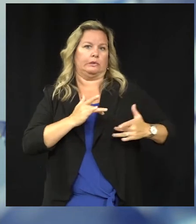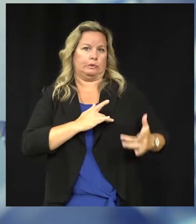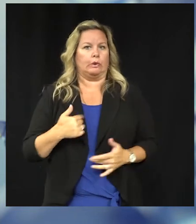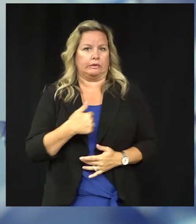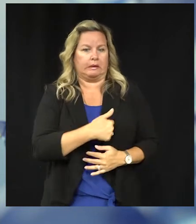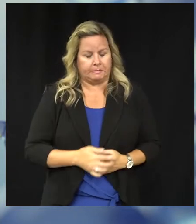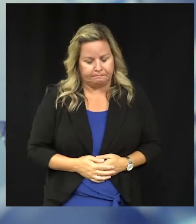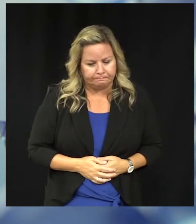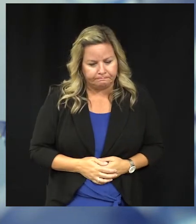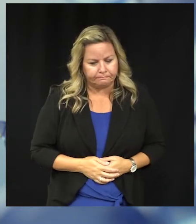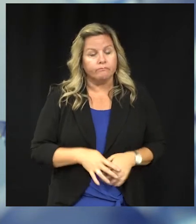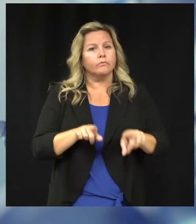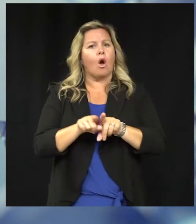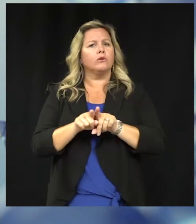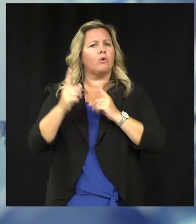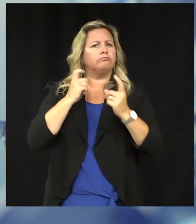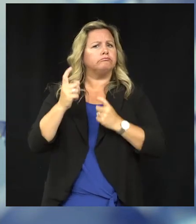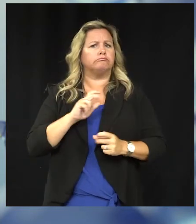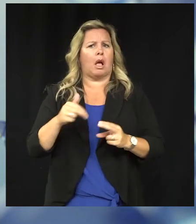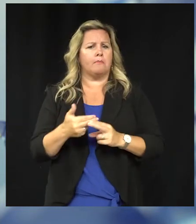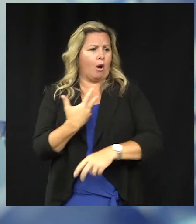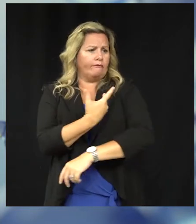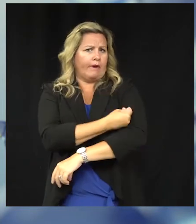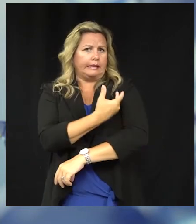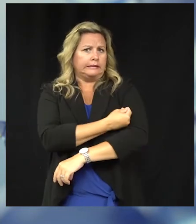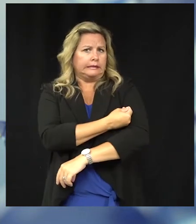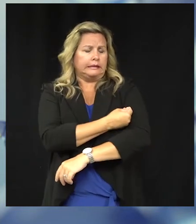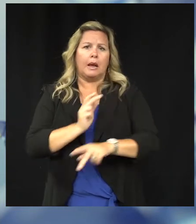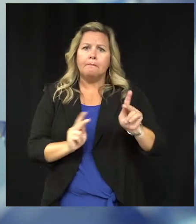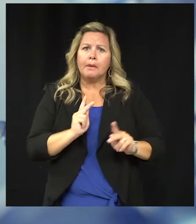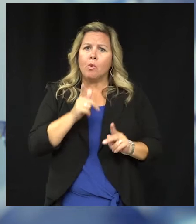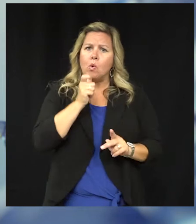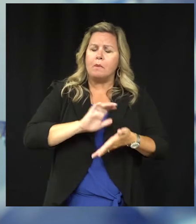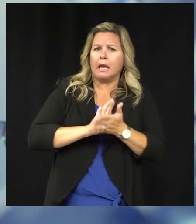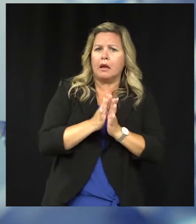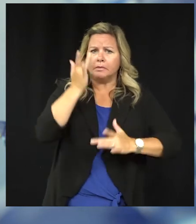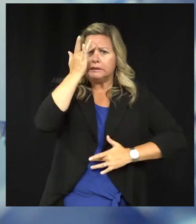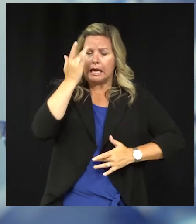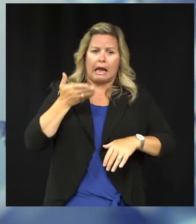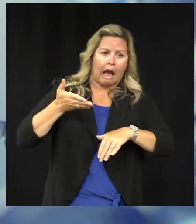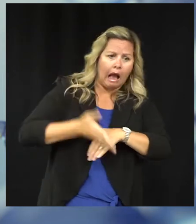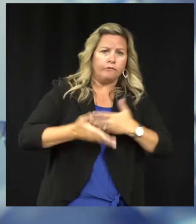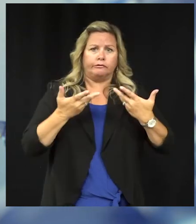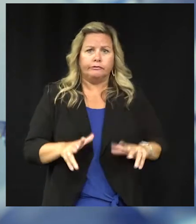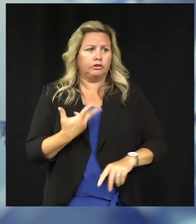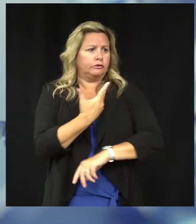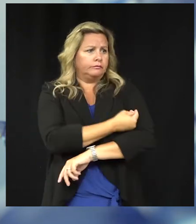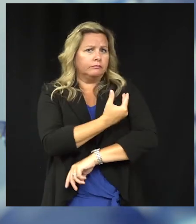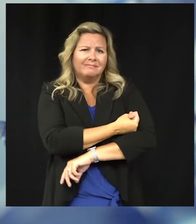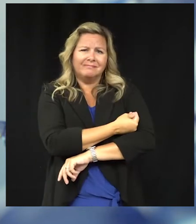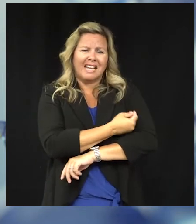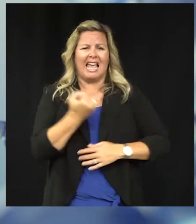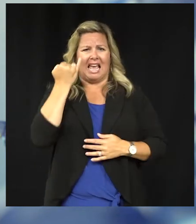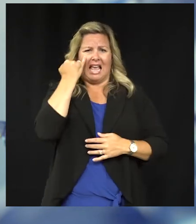Another question we're getting a lot of recently is about vaccine breakthrough and if vaccines are effective why do we keep